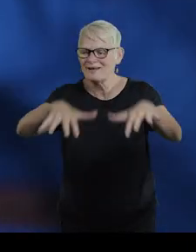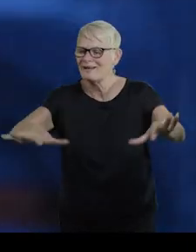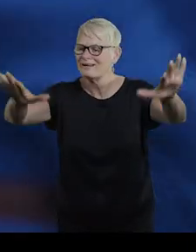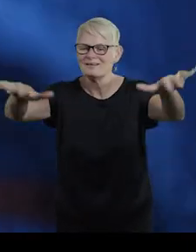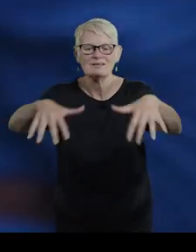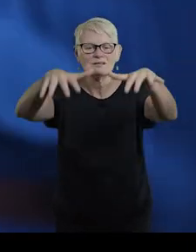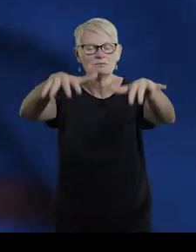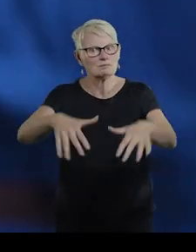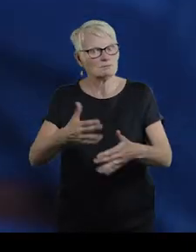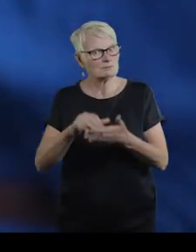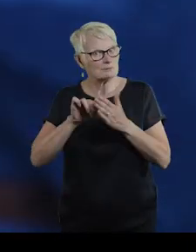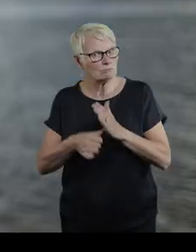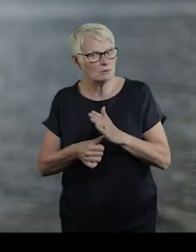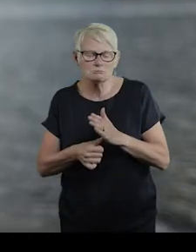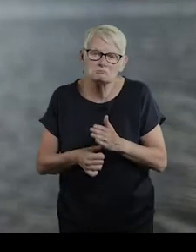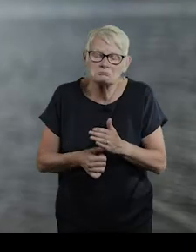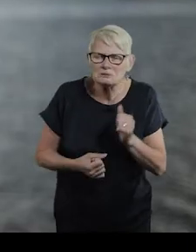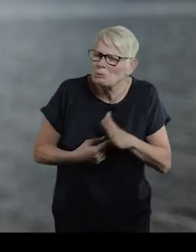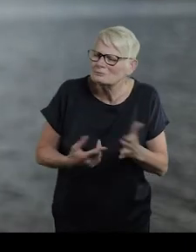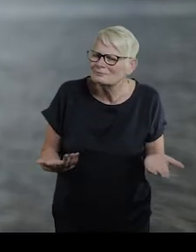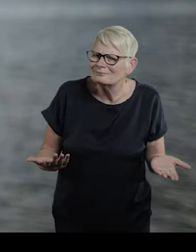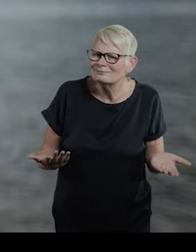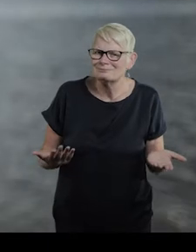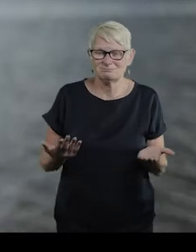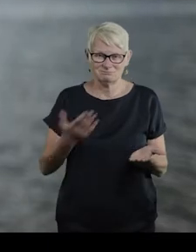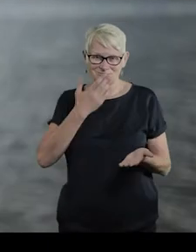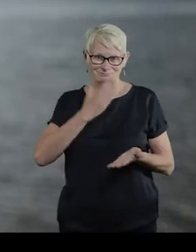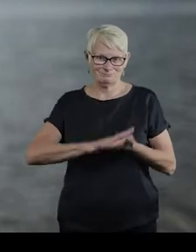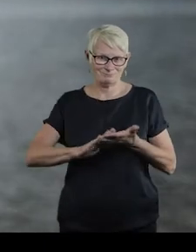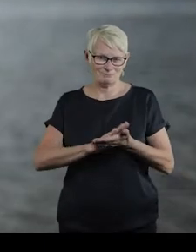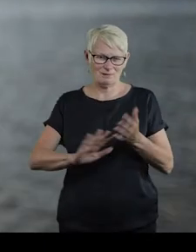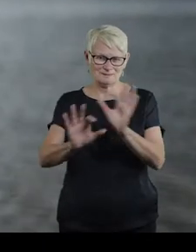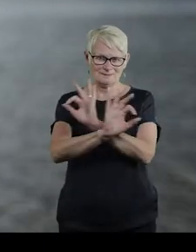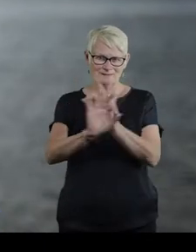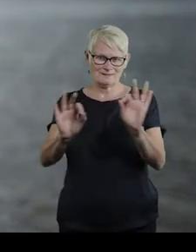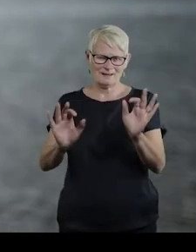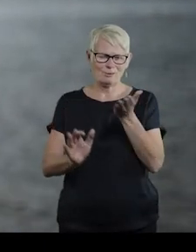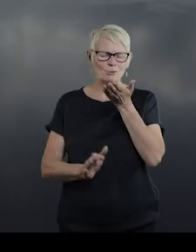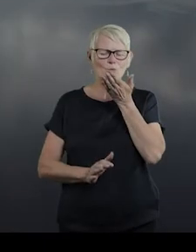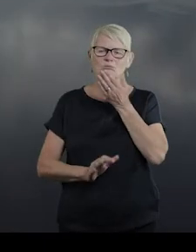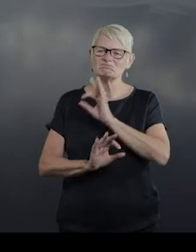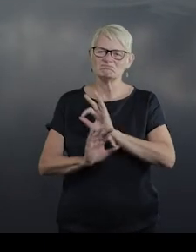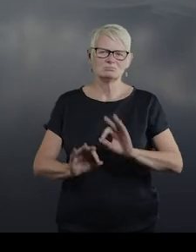Is any of this real? Does it matter? No apologies.